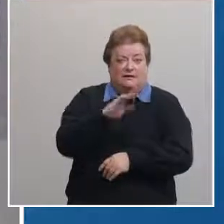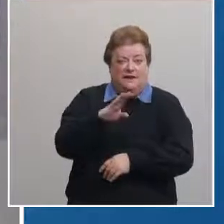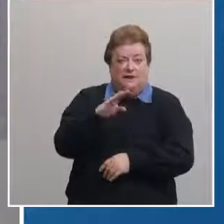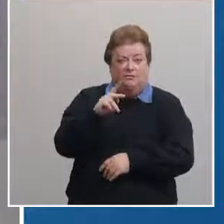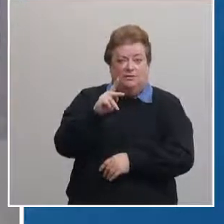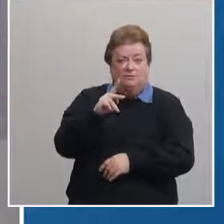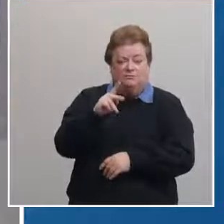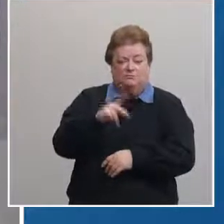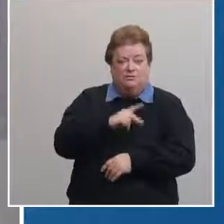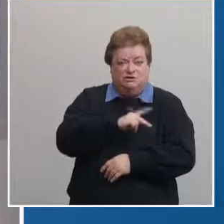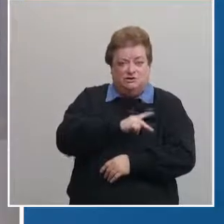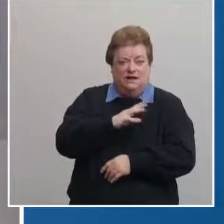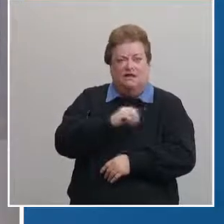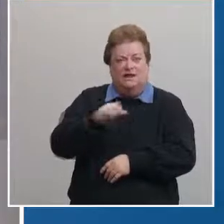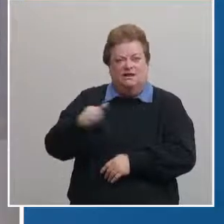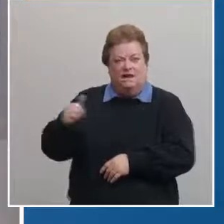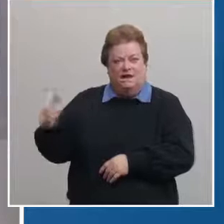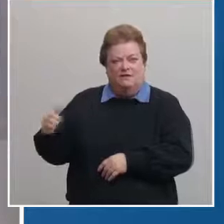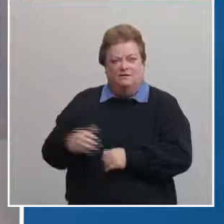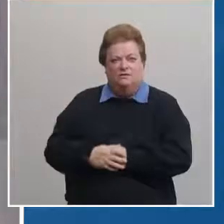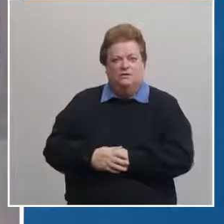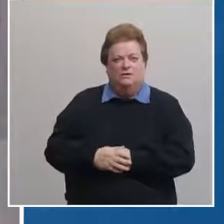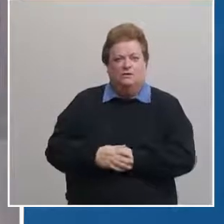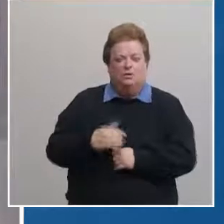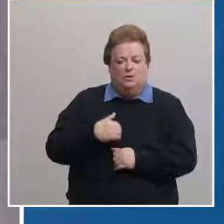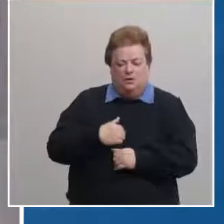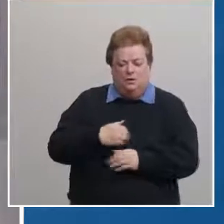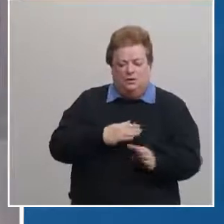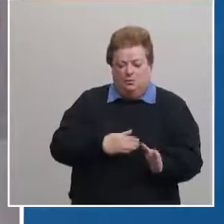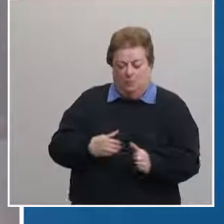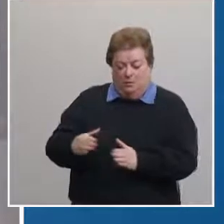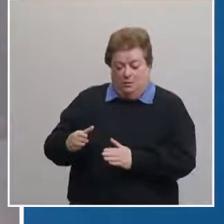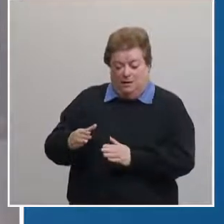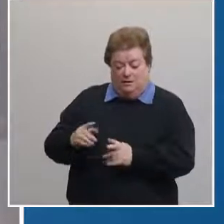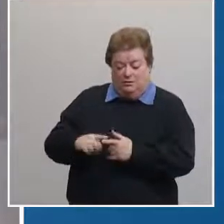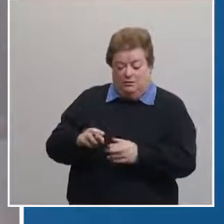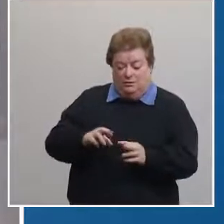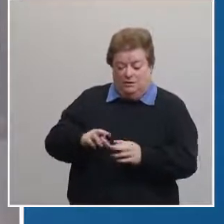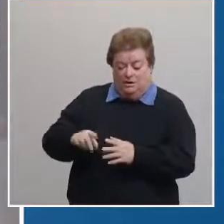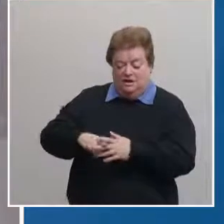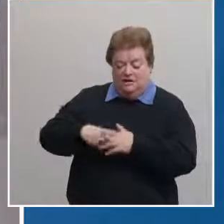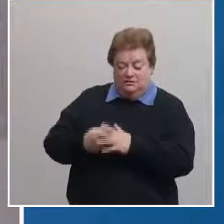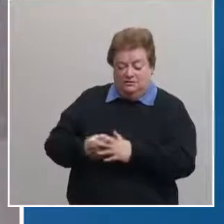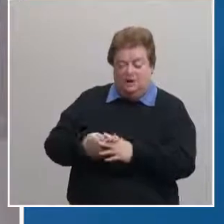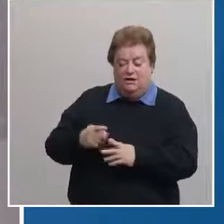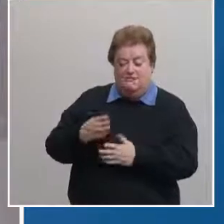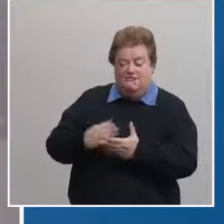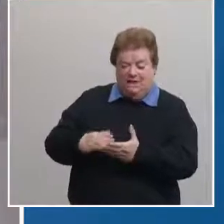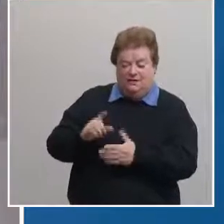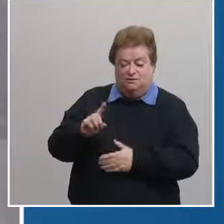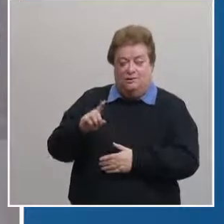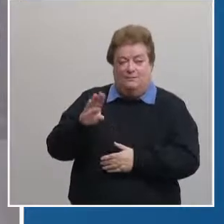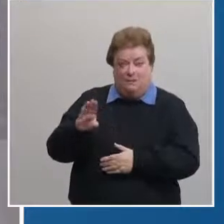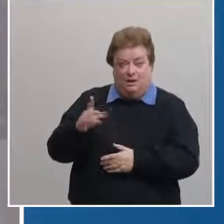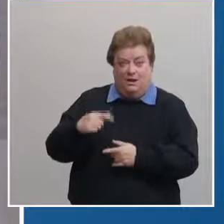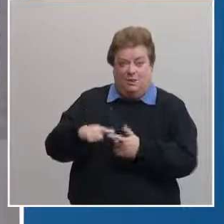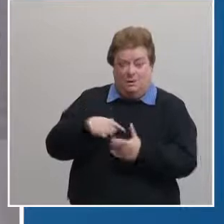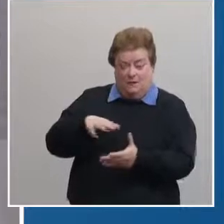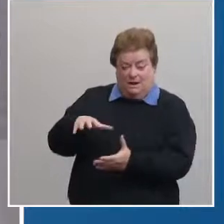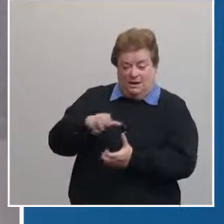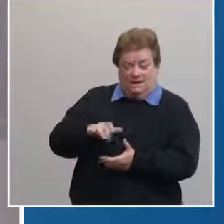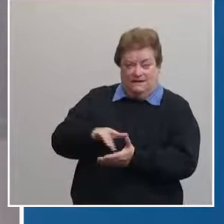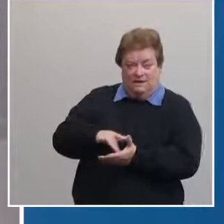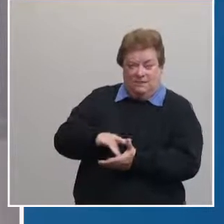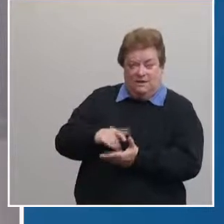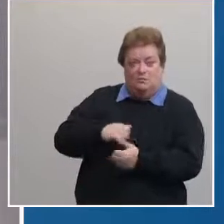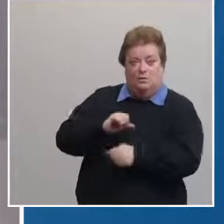others we are preparing to open phase 1b as soon as vaccine supply is available and have been actively working with our